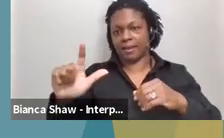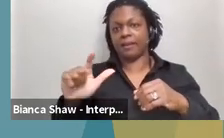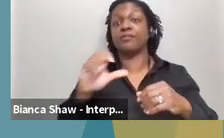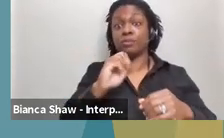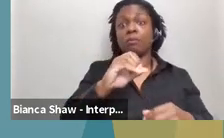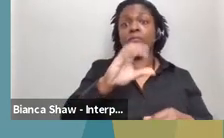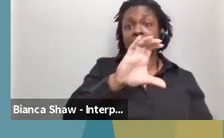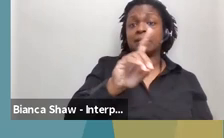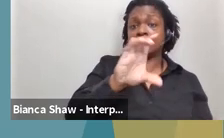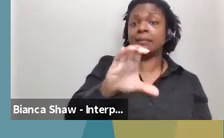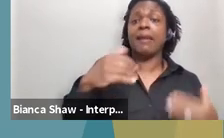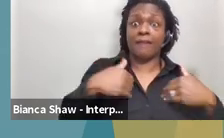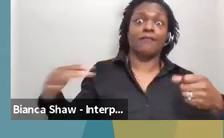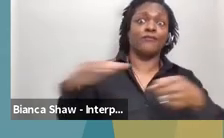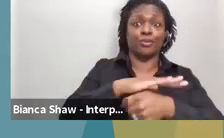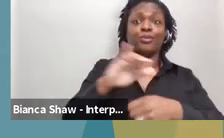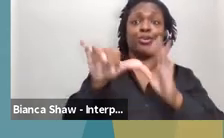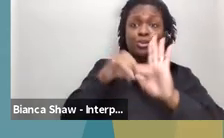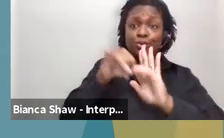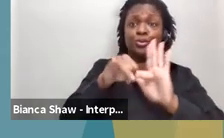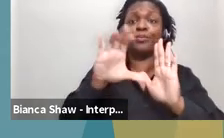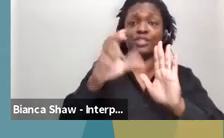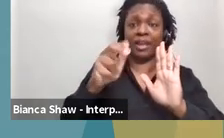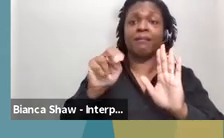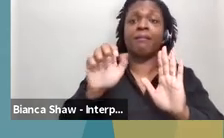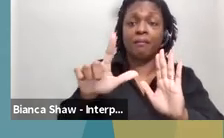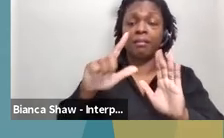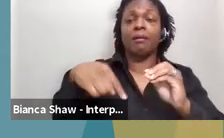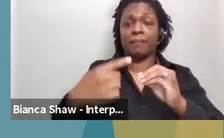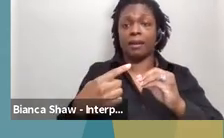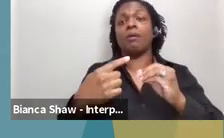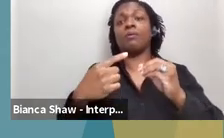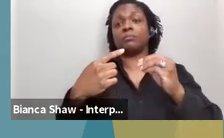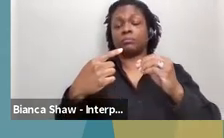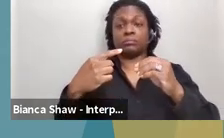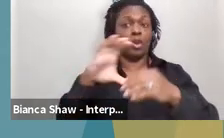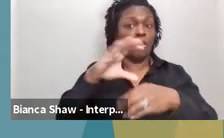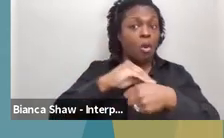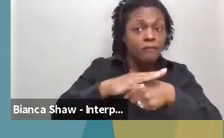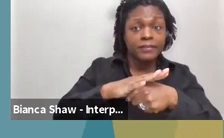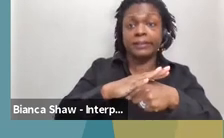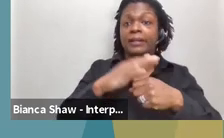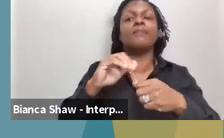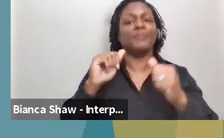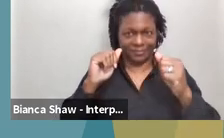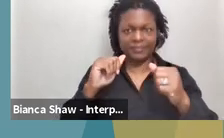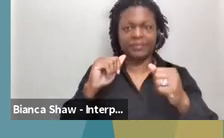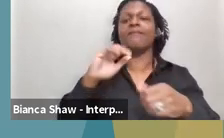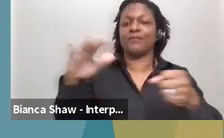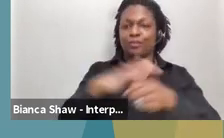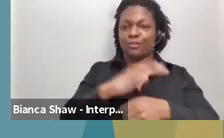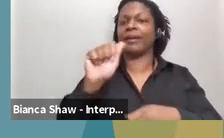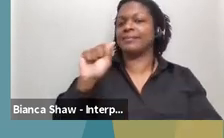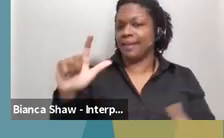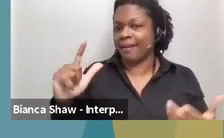full of, uh, of relevant COVID related information that has, um, uh, that information in American Sign Language.